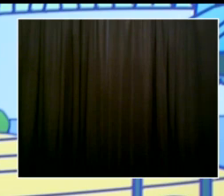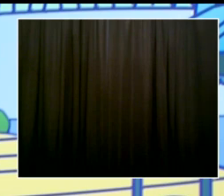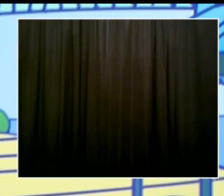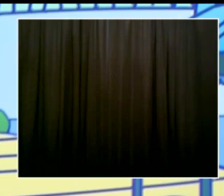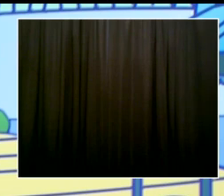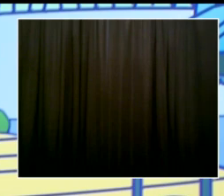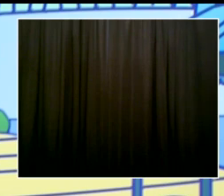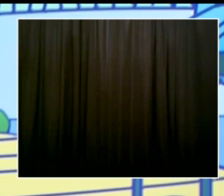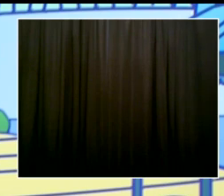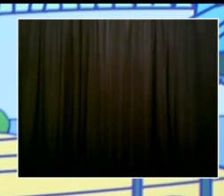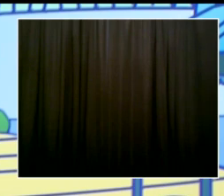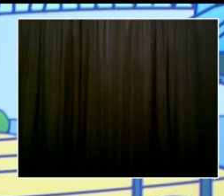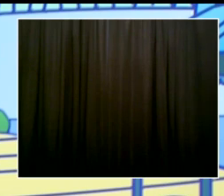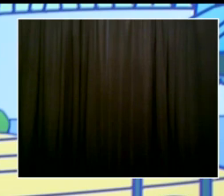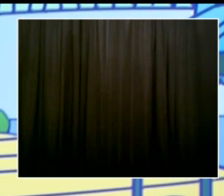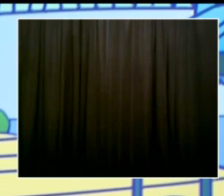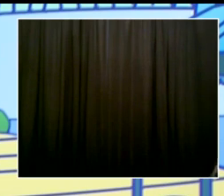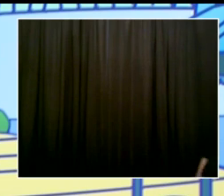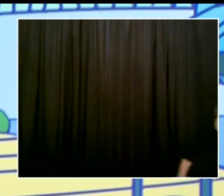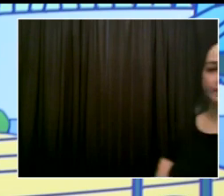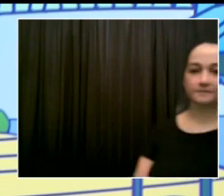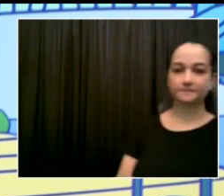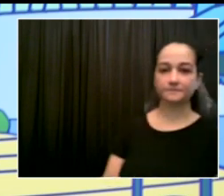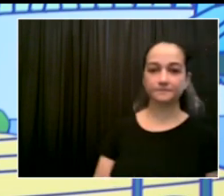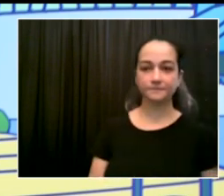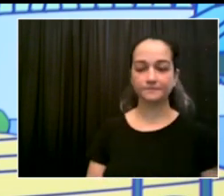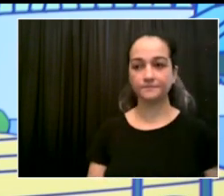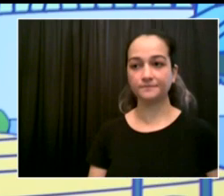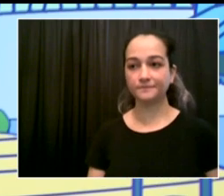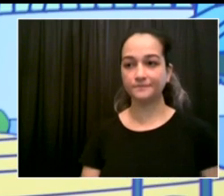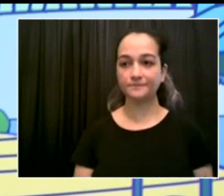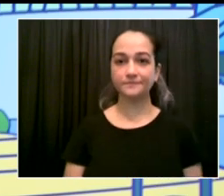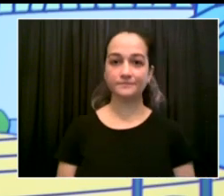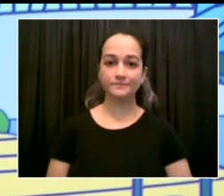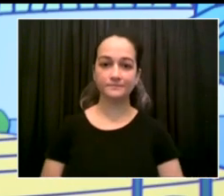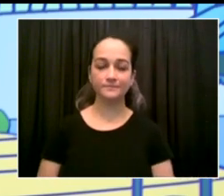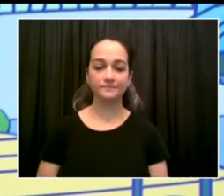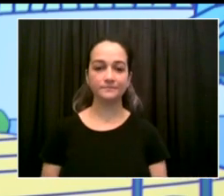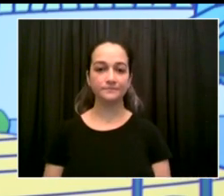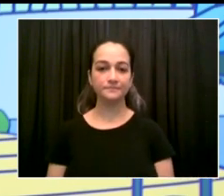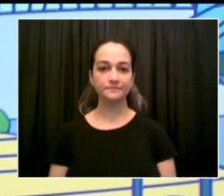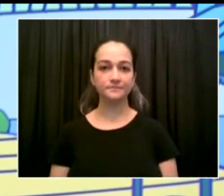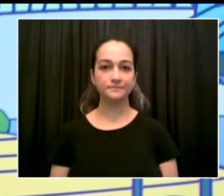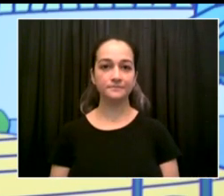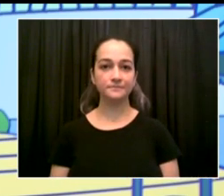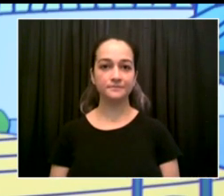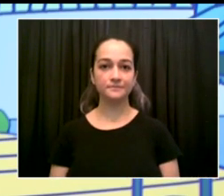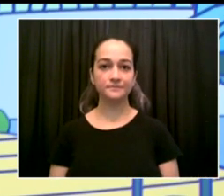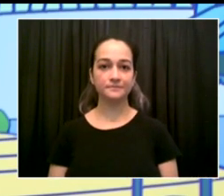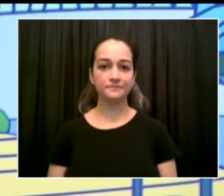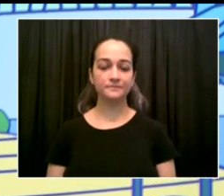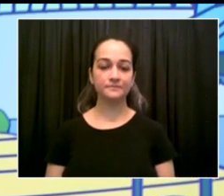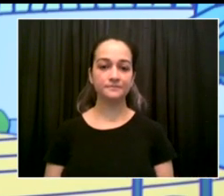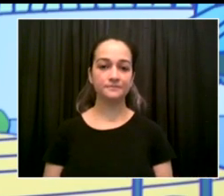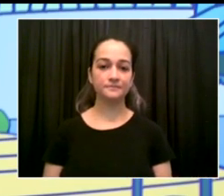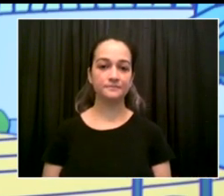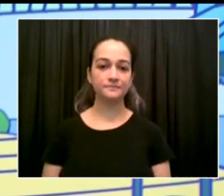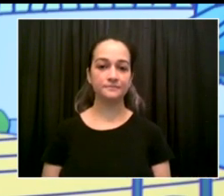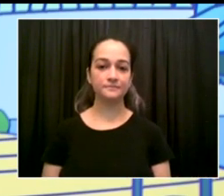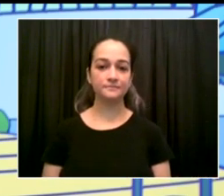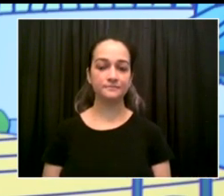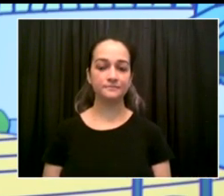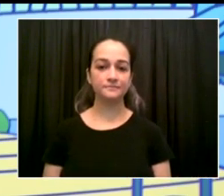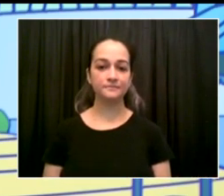they're stealing a good education and their future. Por eso, estamos